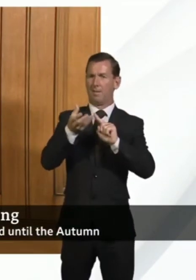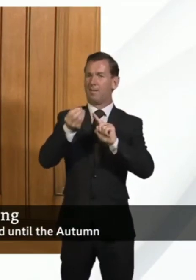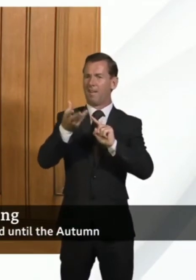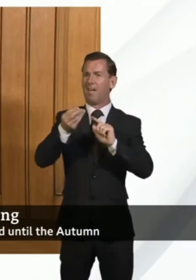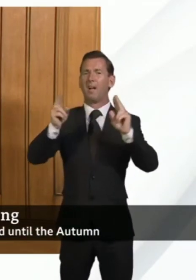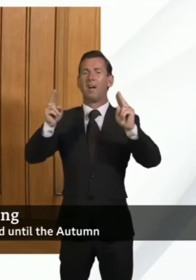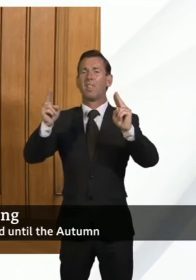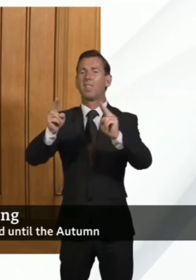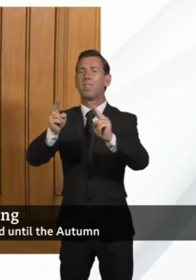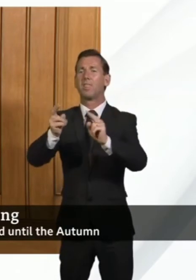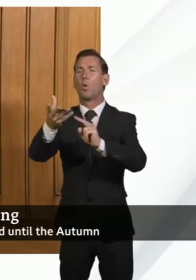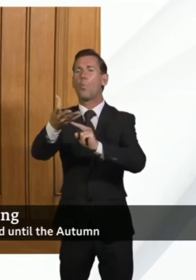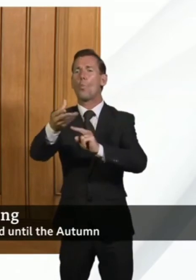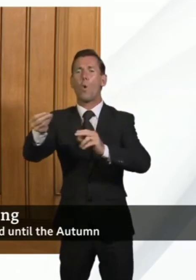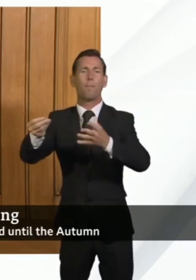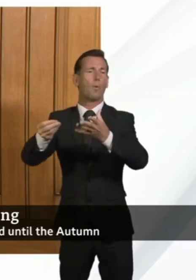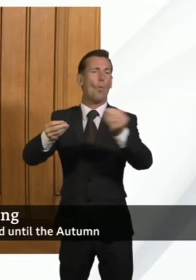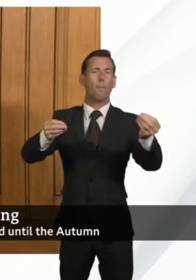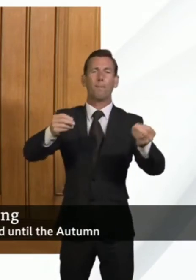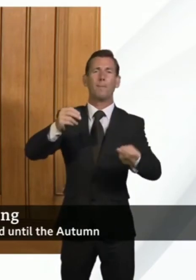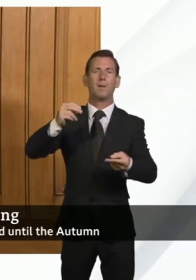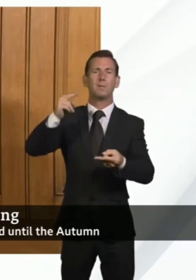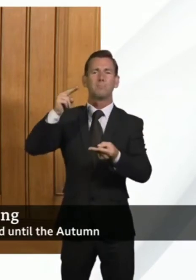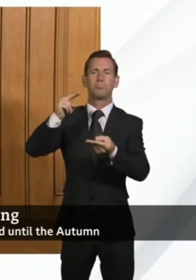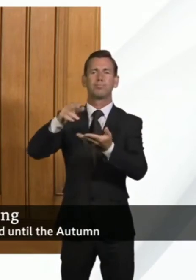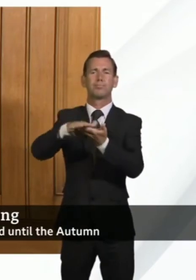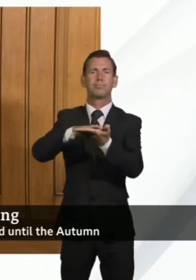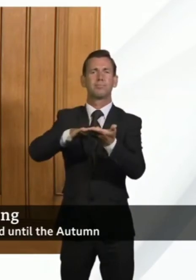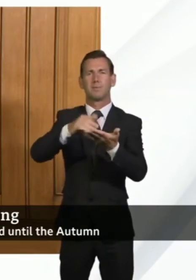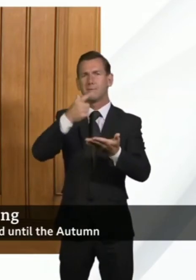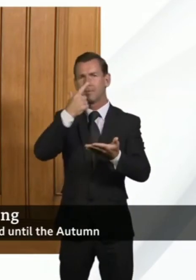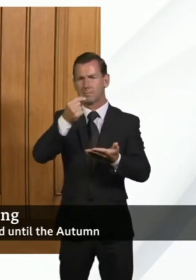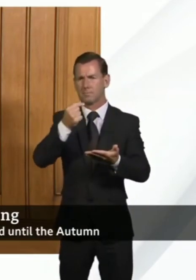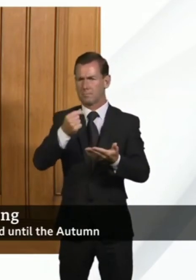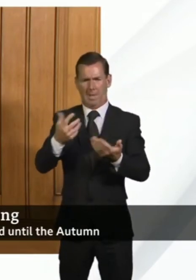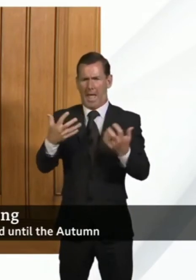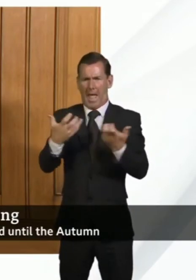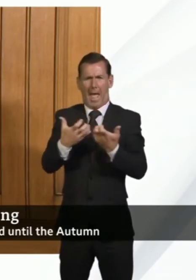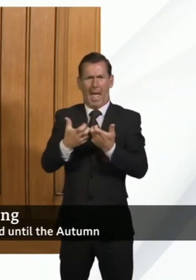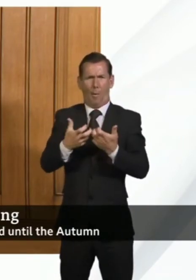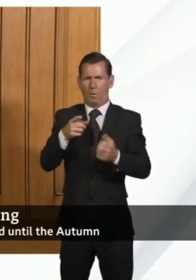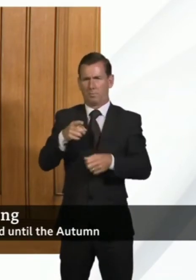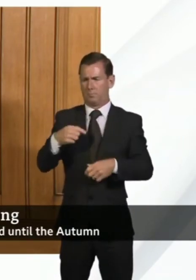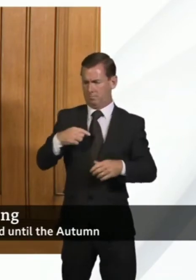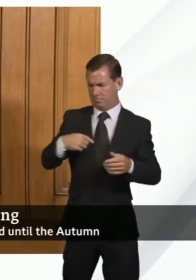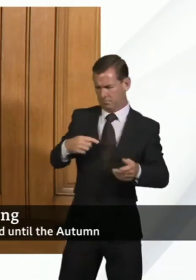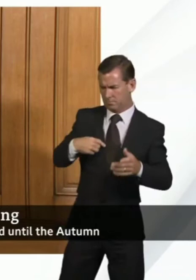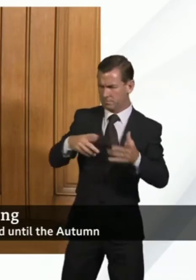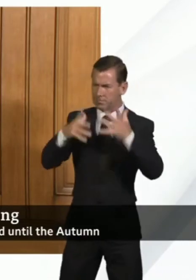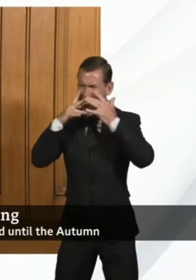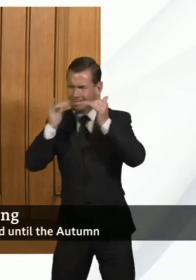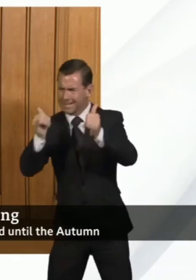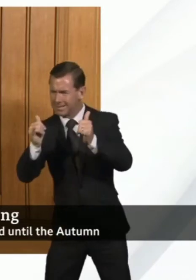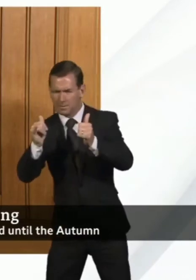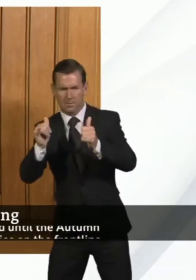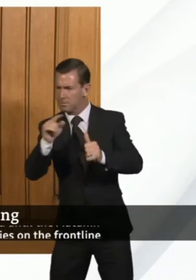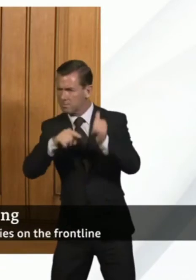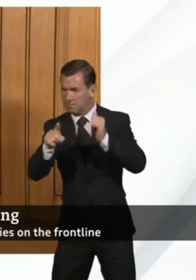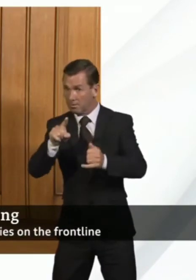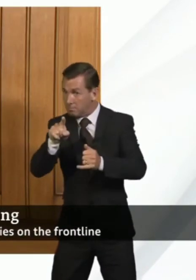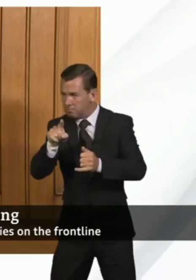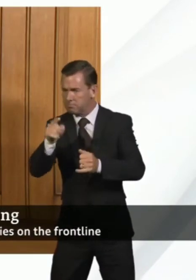and therefore the infection rate is going down. And you achieve that in a variety of ways and track and trace is one component